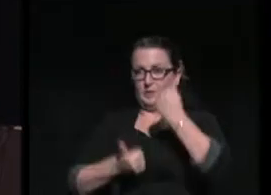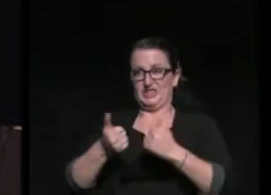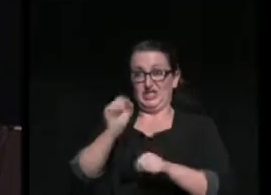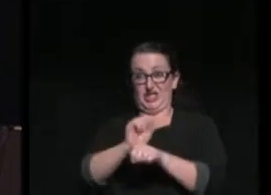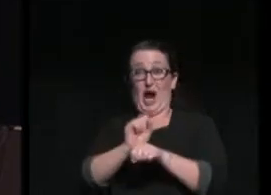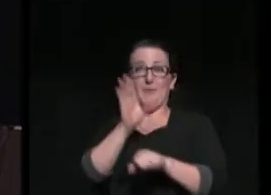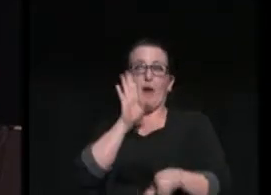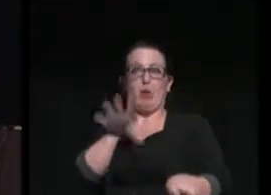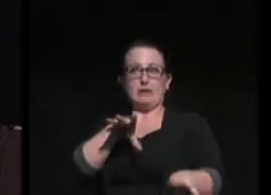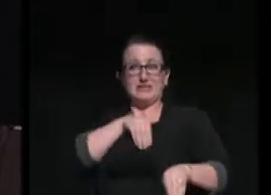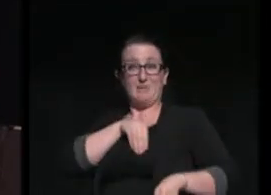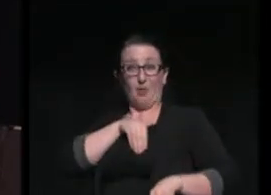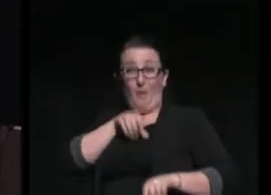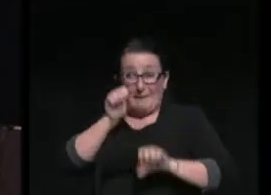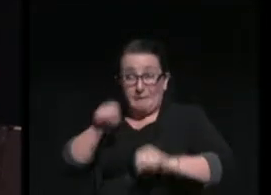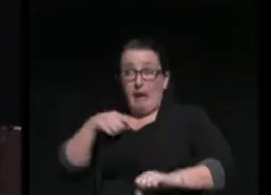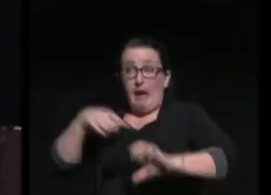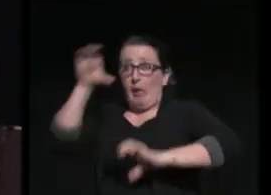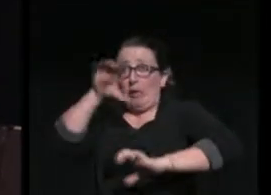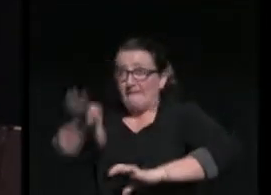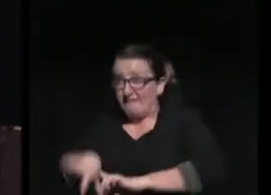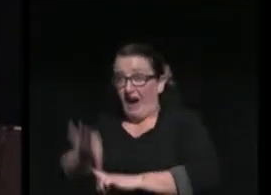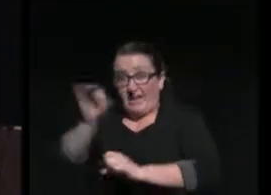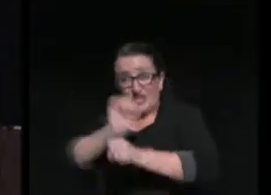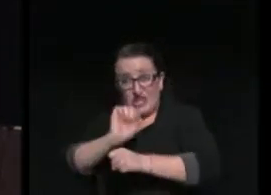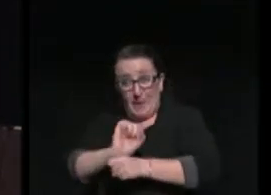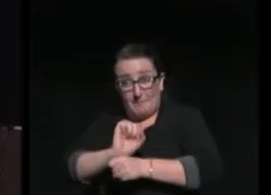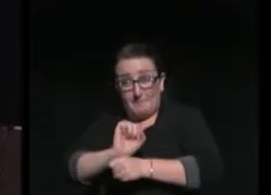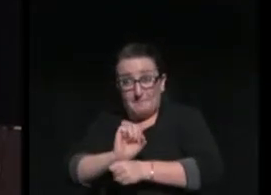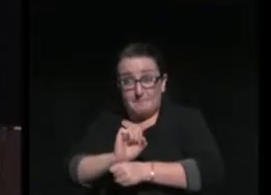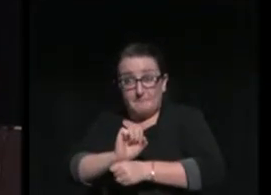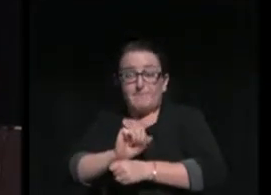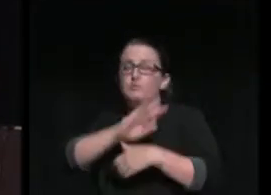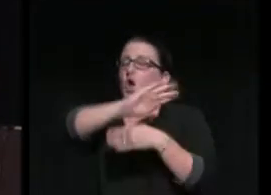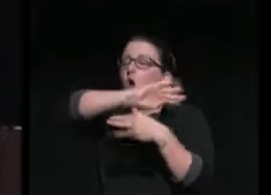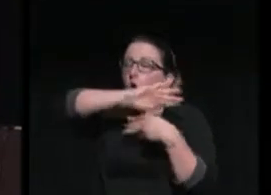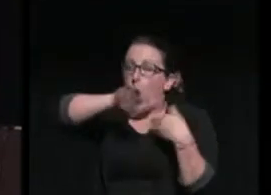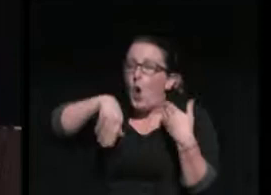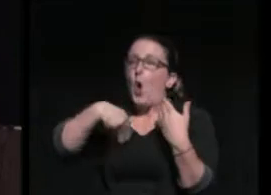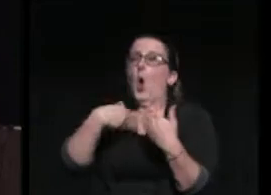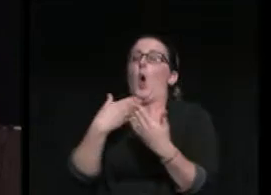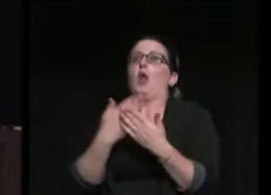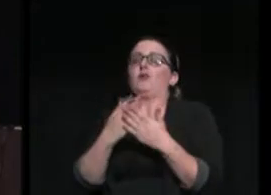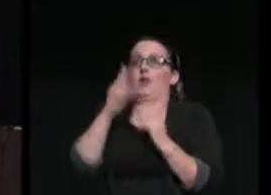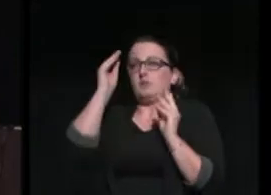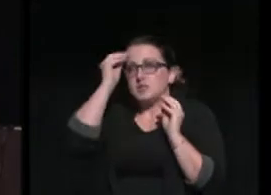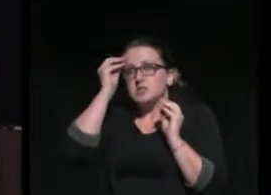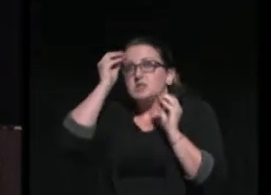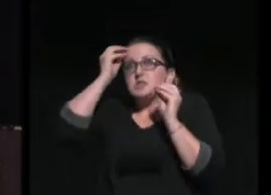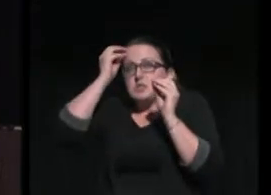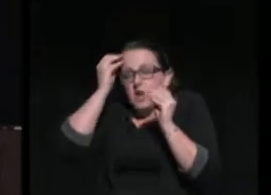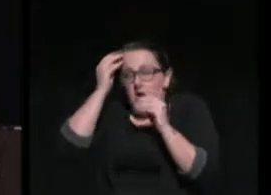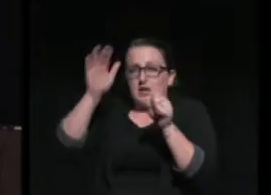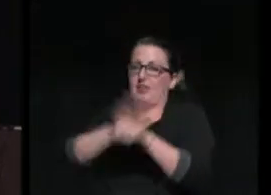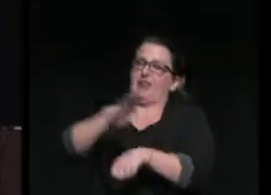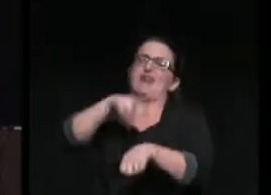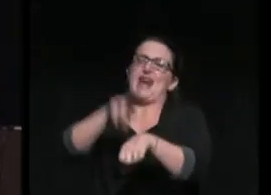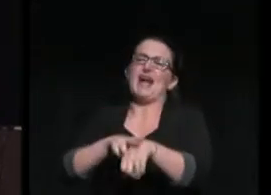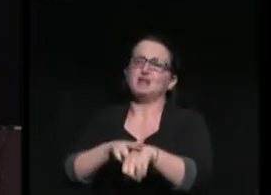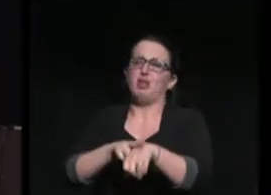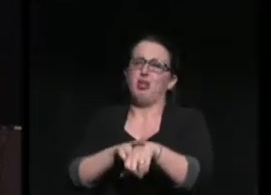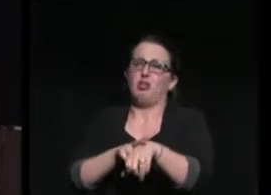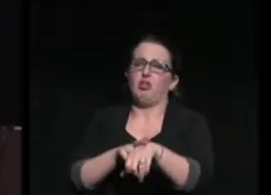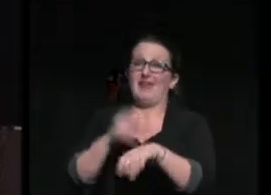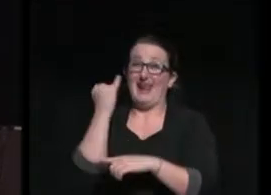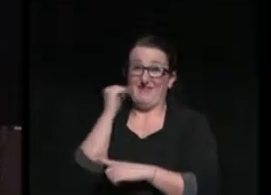I'd even be able to find a job. All of that is entirely natural. And I'm sure many of have had those